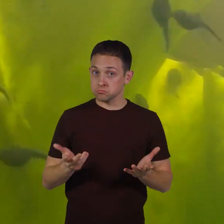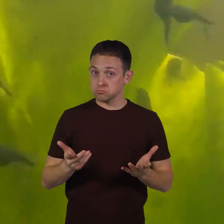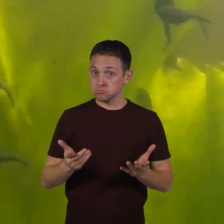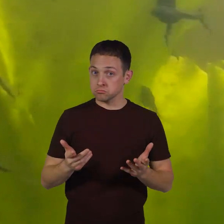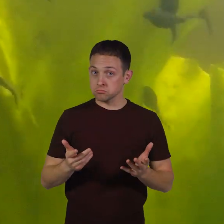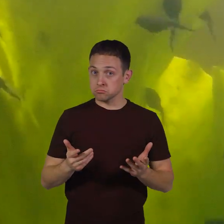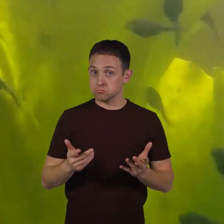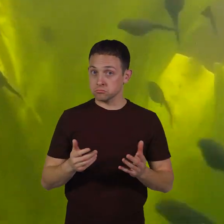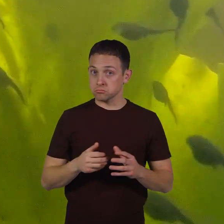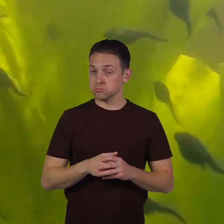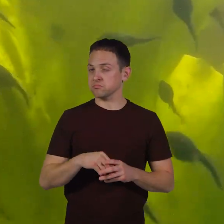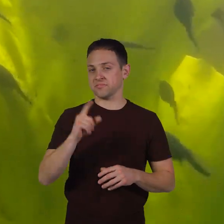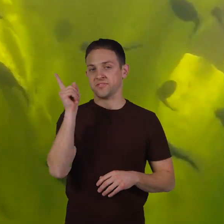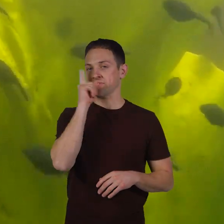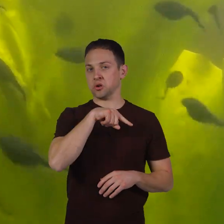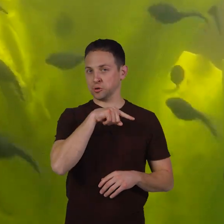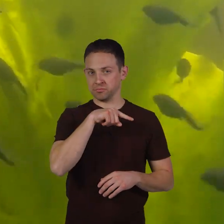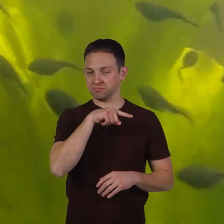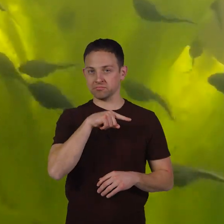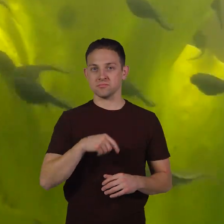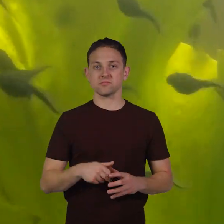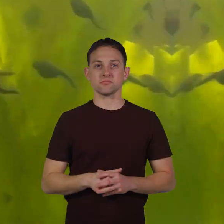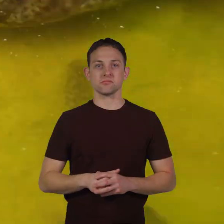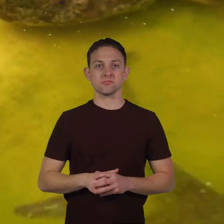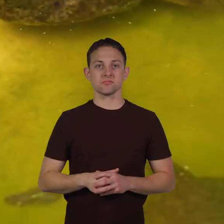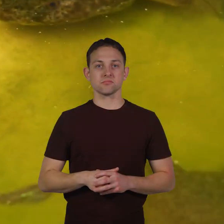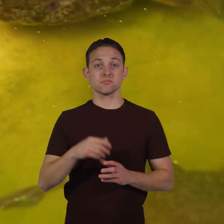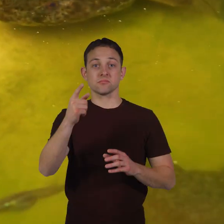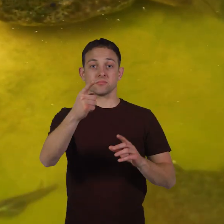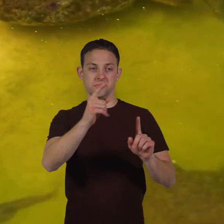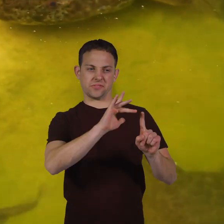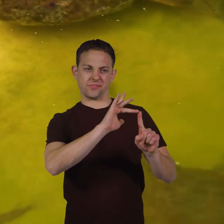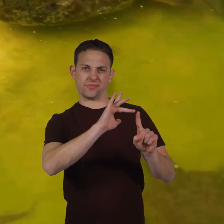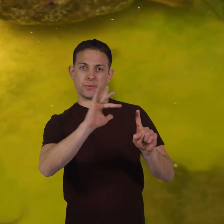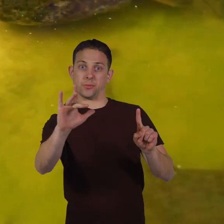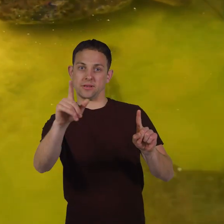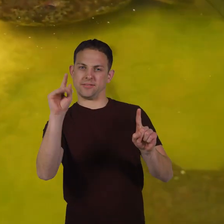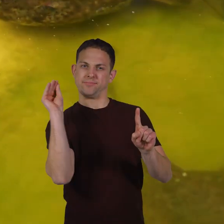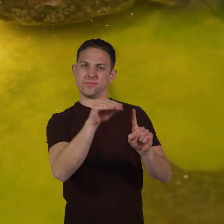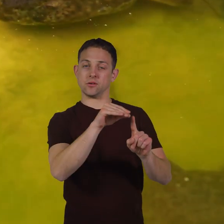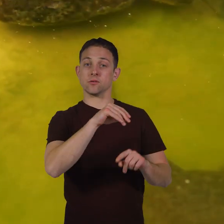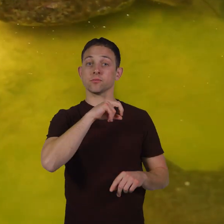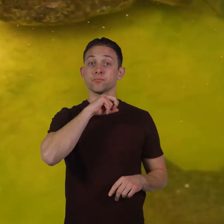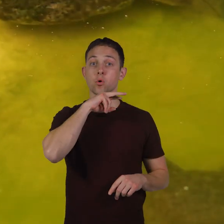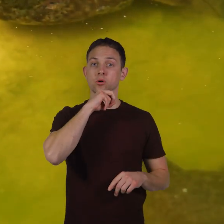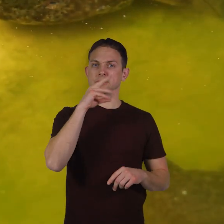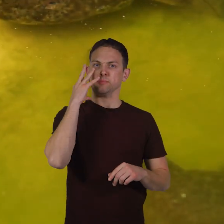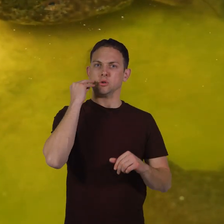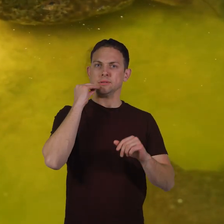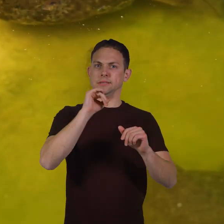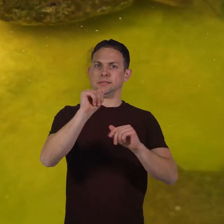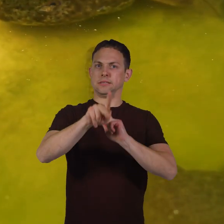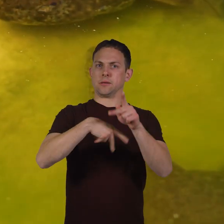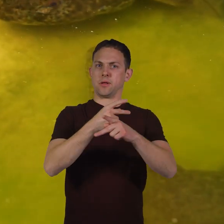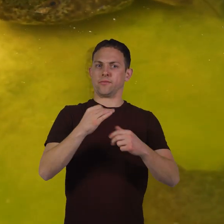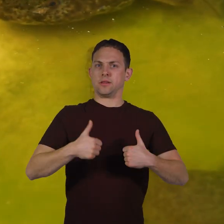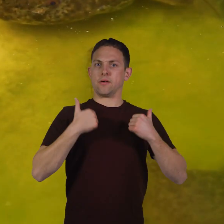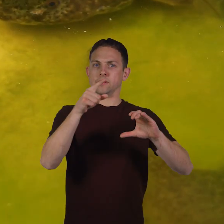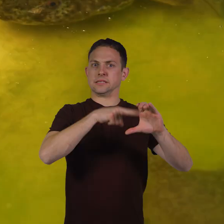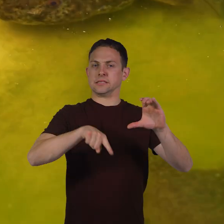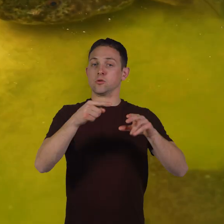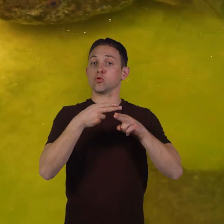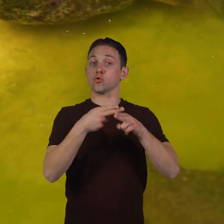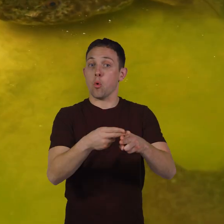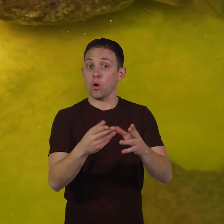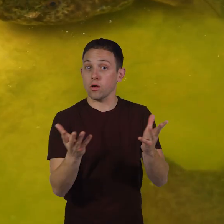false fill in the blank frogs experience a type of life cycle